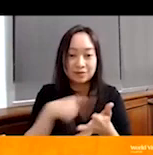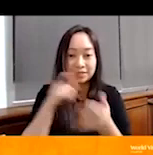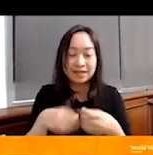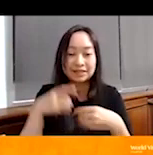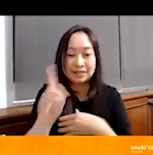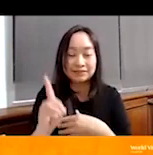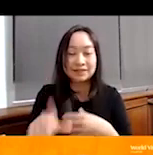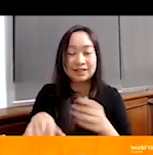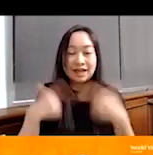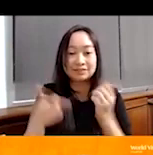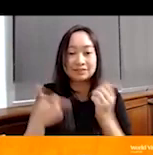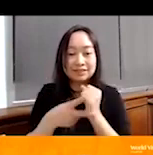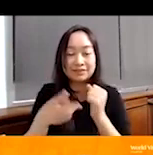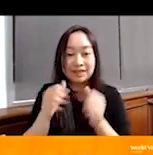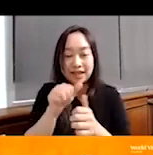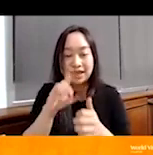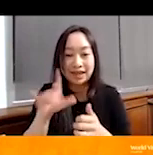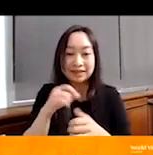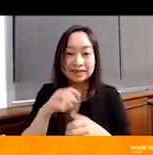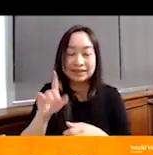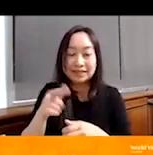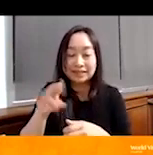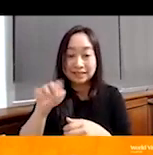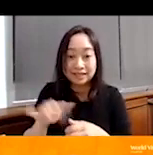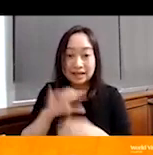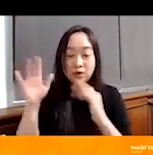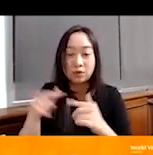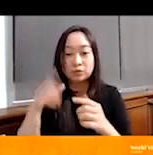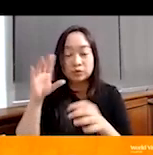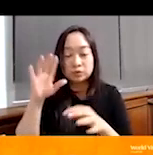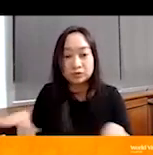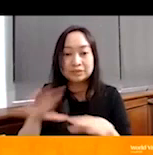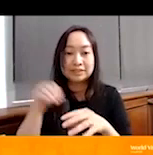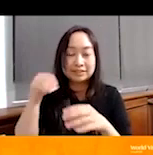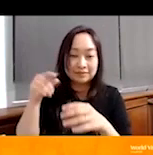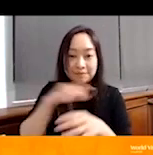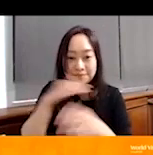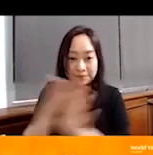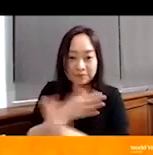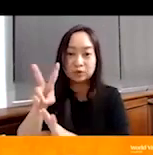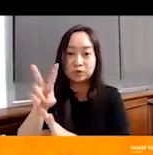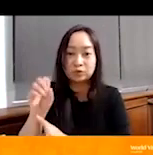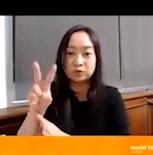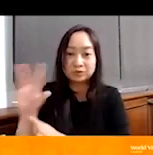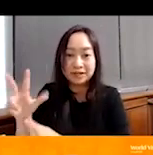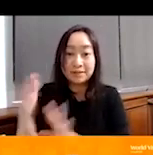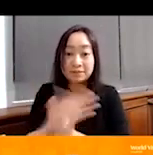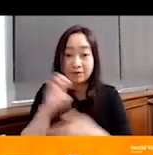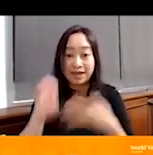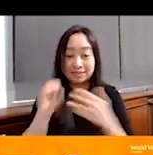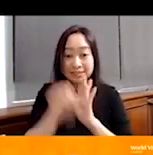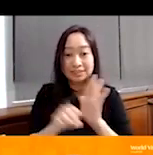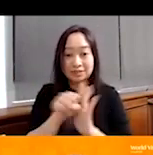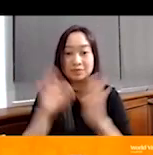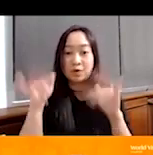aid, dignity, and hope to more than 1 million children and adults in the most dangerous places by 2023. Before we end the session, we